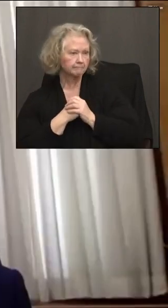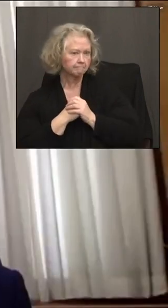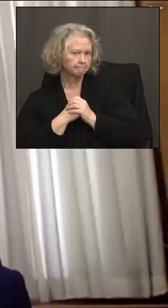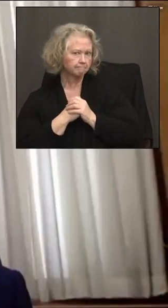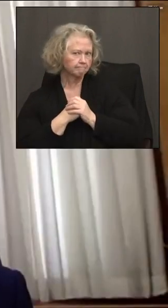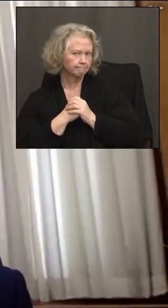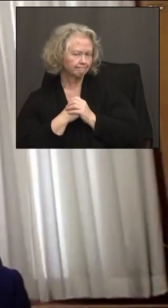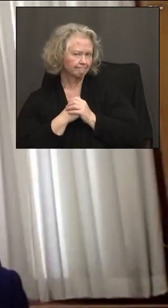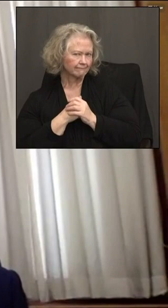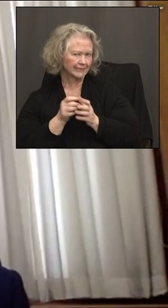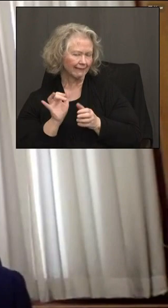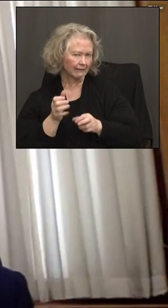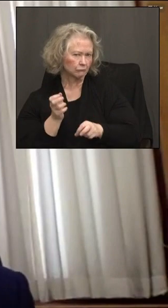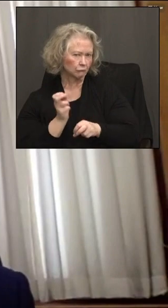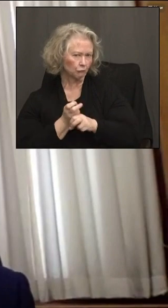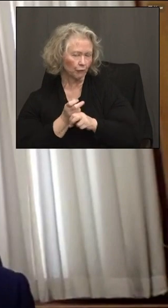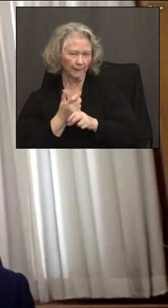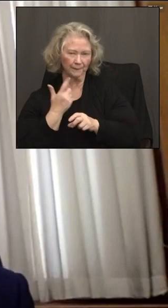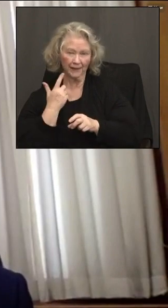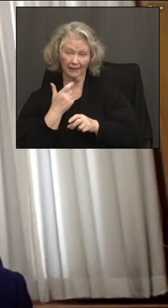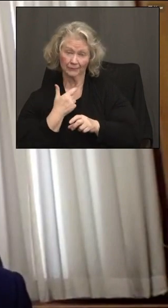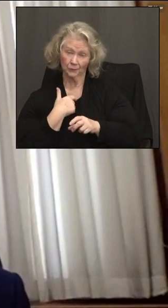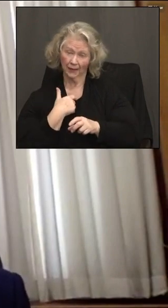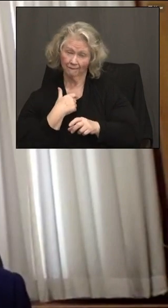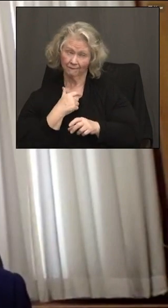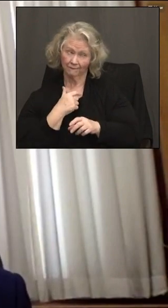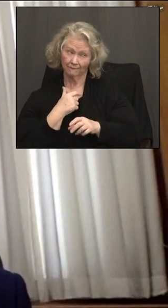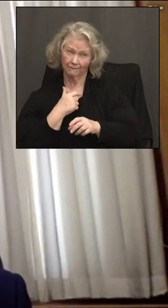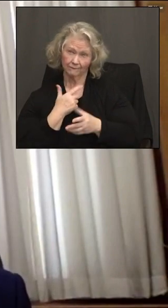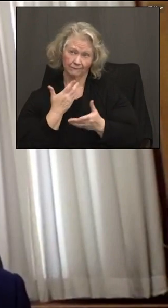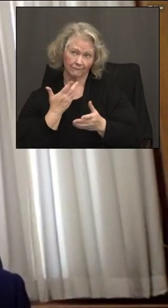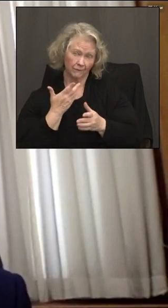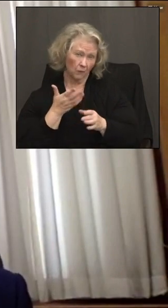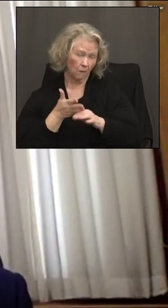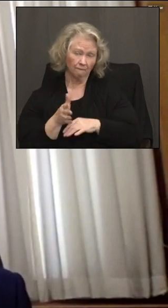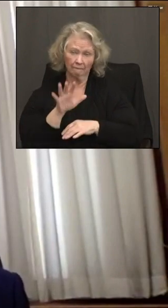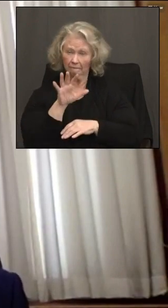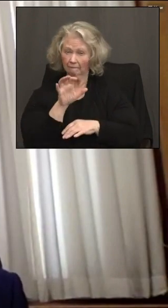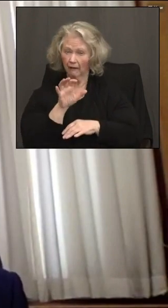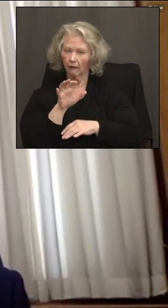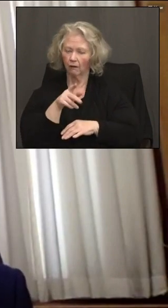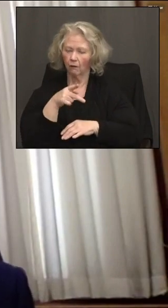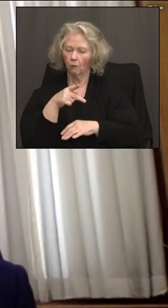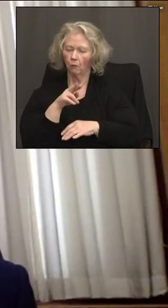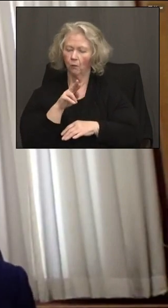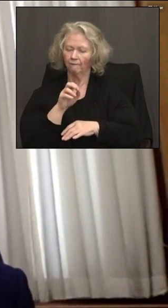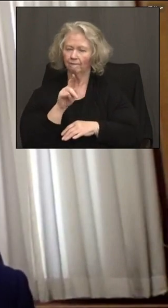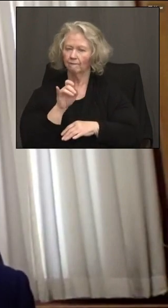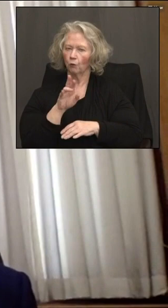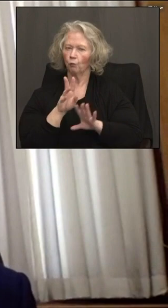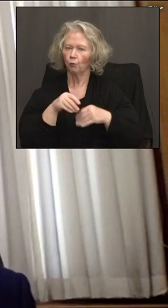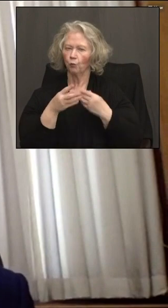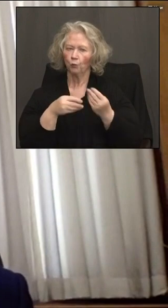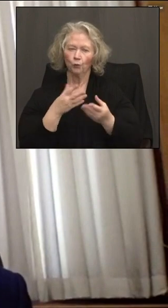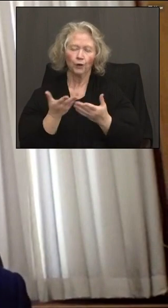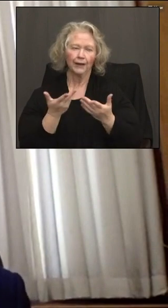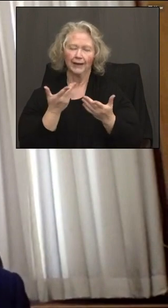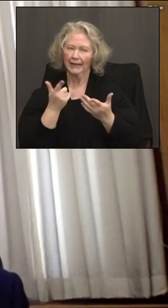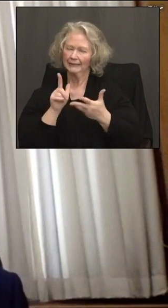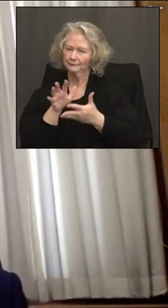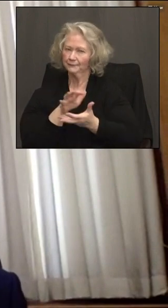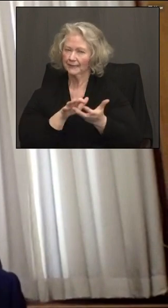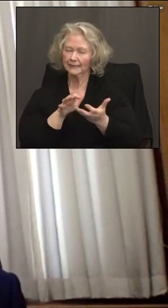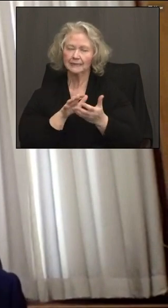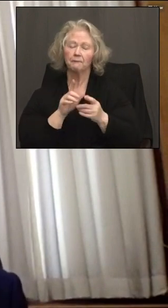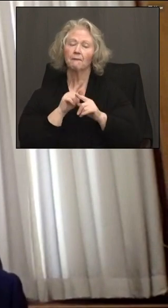It's a difficult question to answer. mean, we have, you know, 500 provider locations. So, you know, it's very mixed. Right. But basically